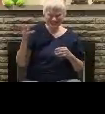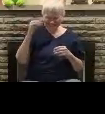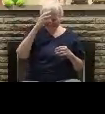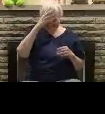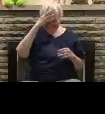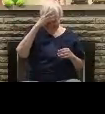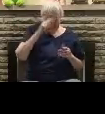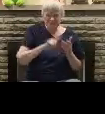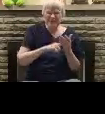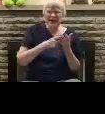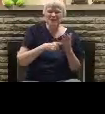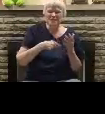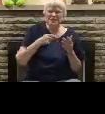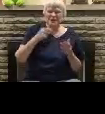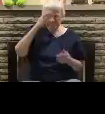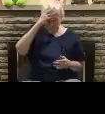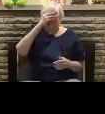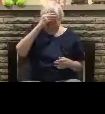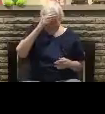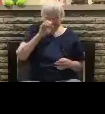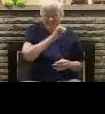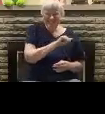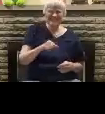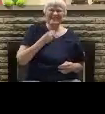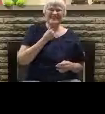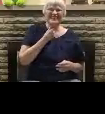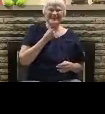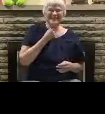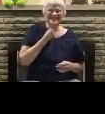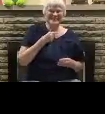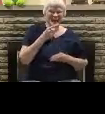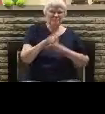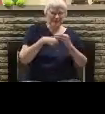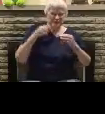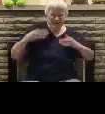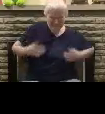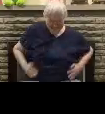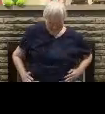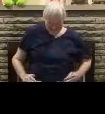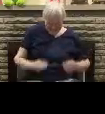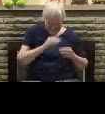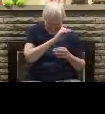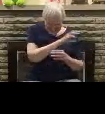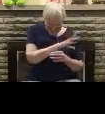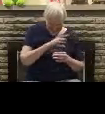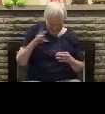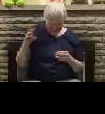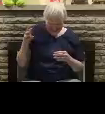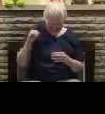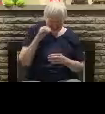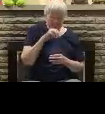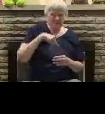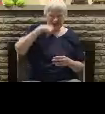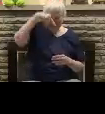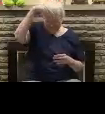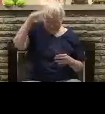oh, he feels like a girl. We should just let him be himself. And then they raise them to be that way.